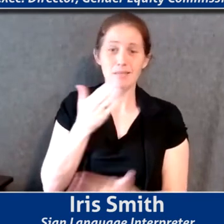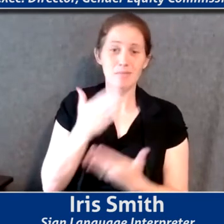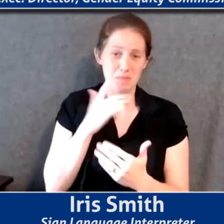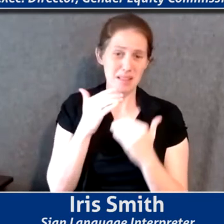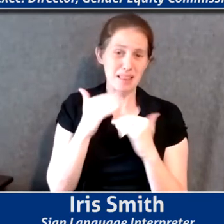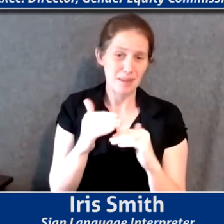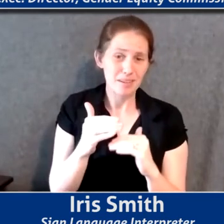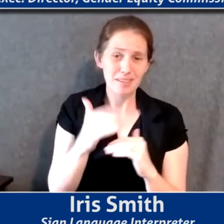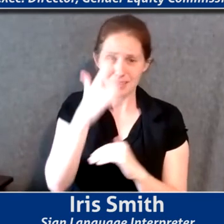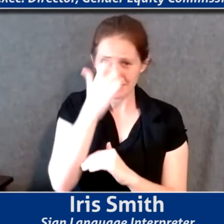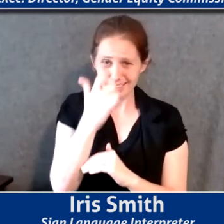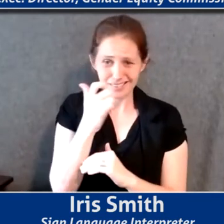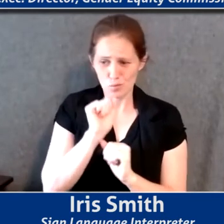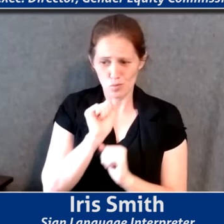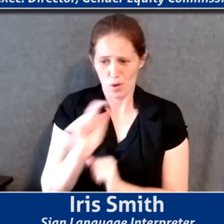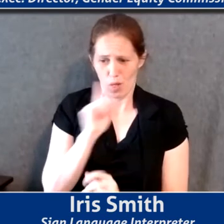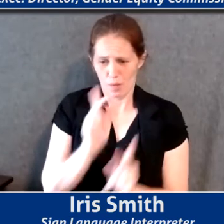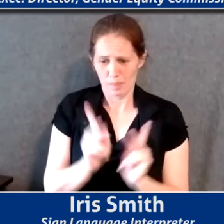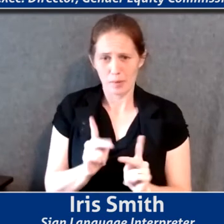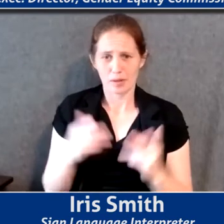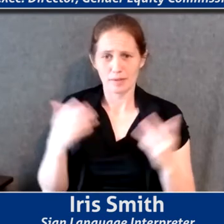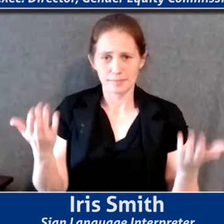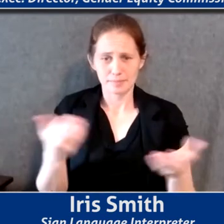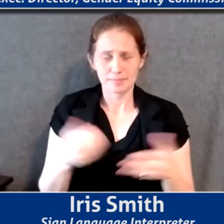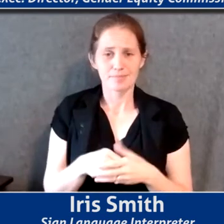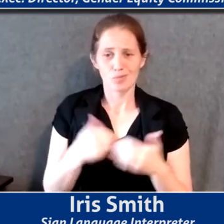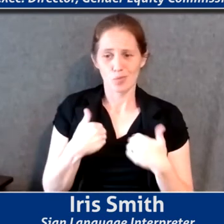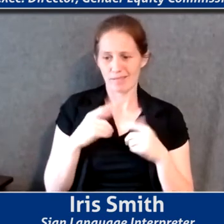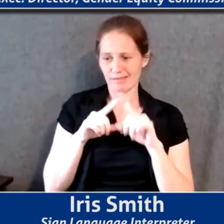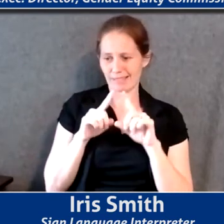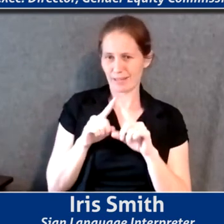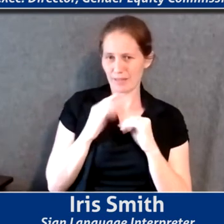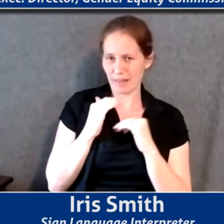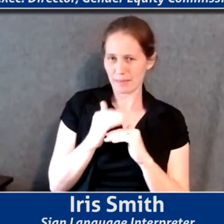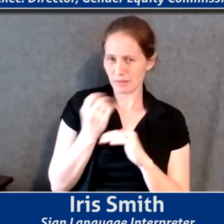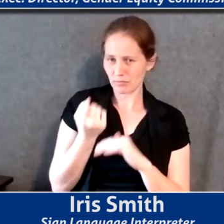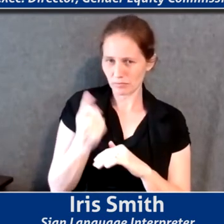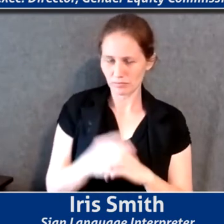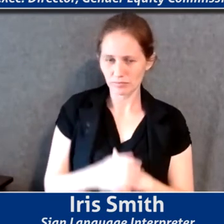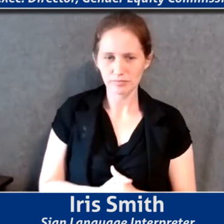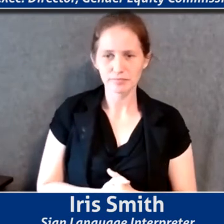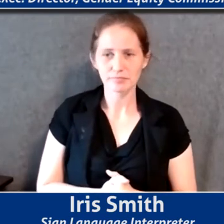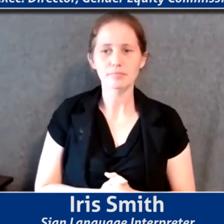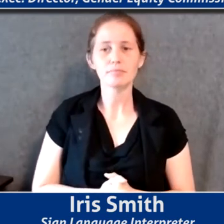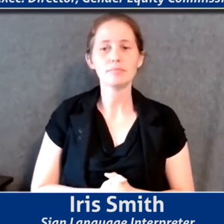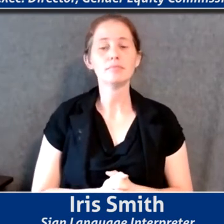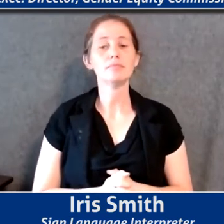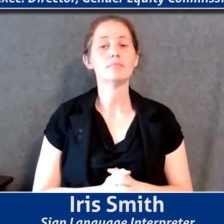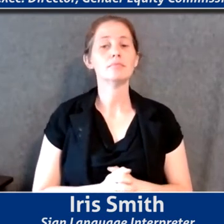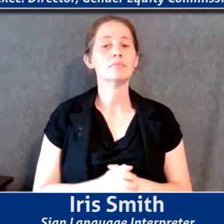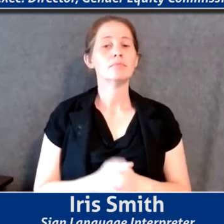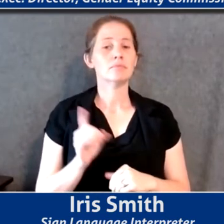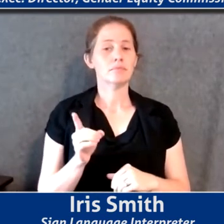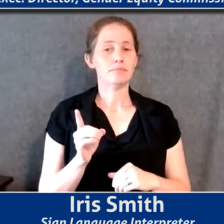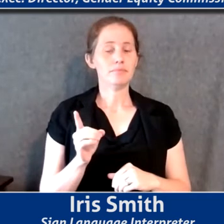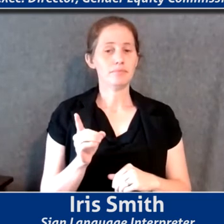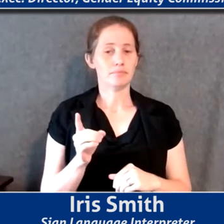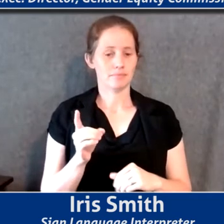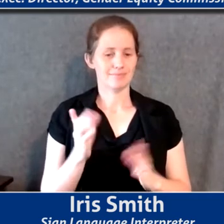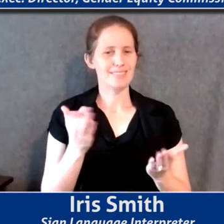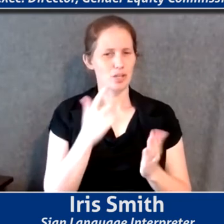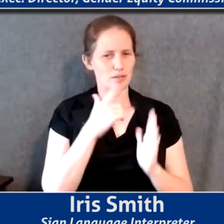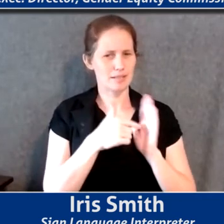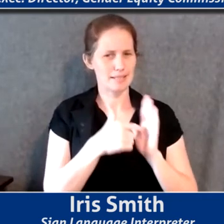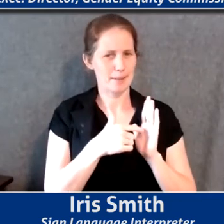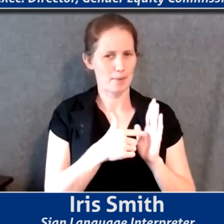we're all just people and have our own limitations. Yeah. So it's interesting because here's an example